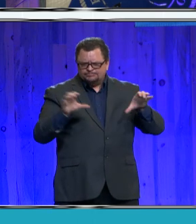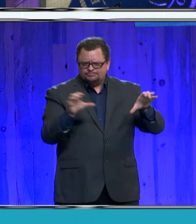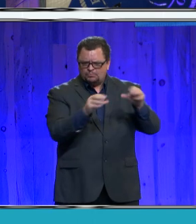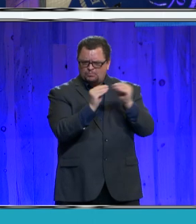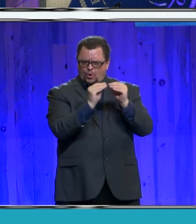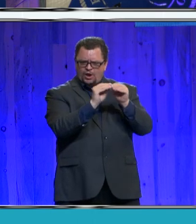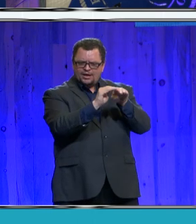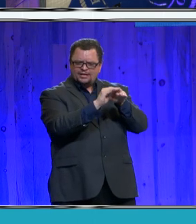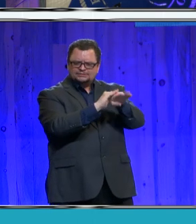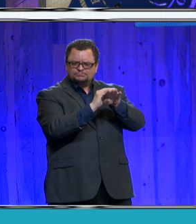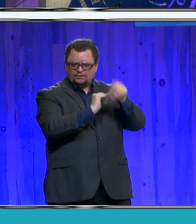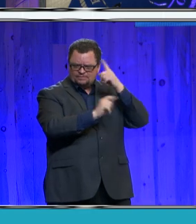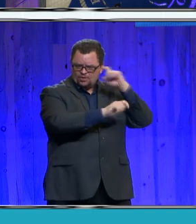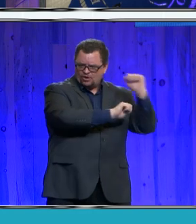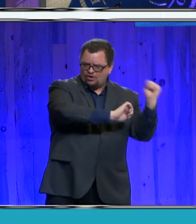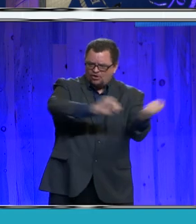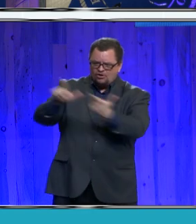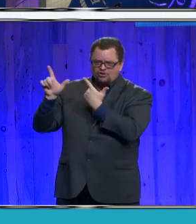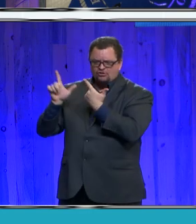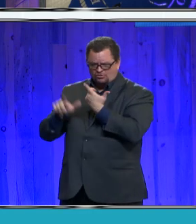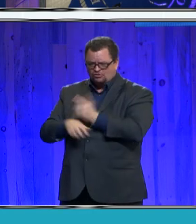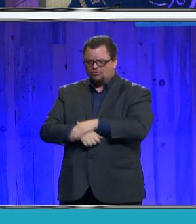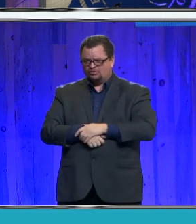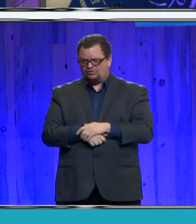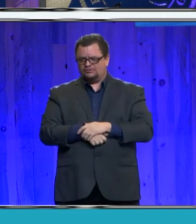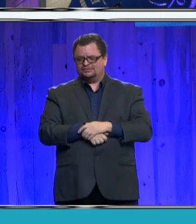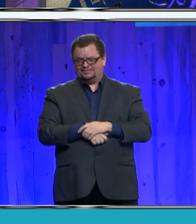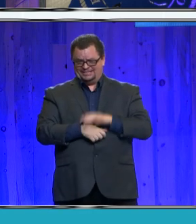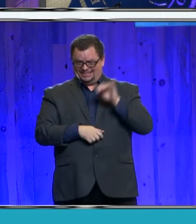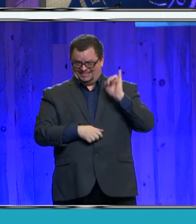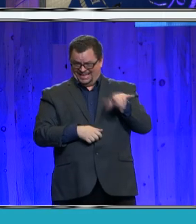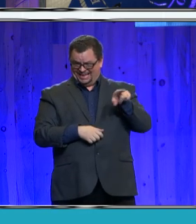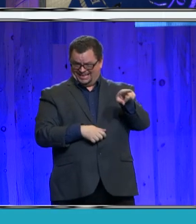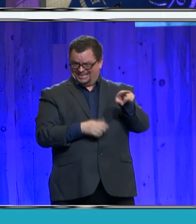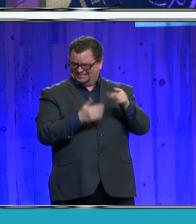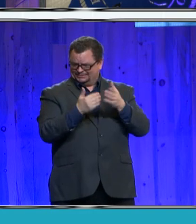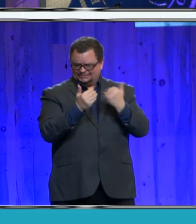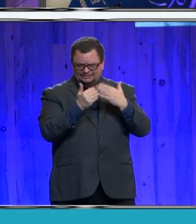investments were an easy choice when your priority is doing the next right thing.